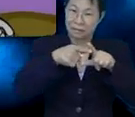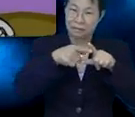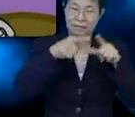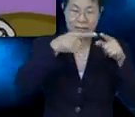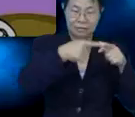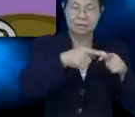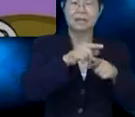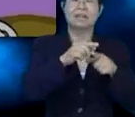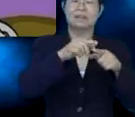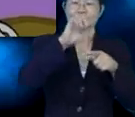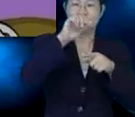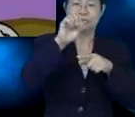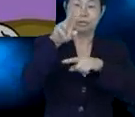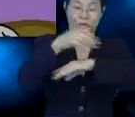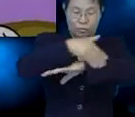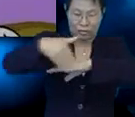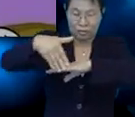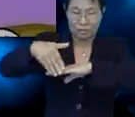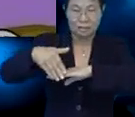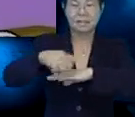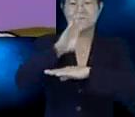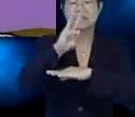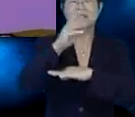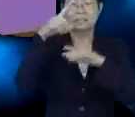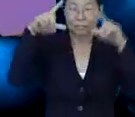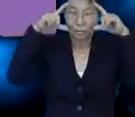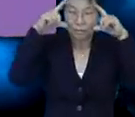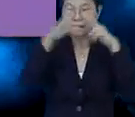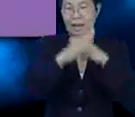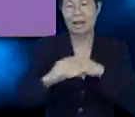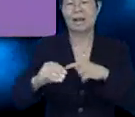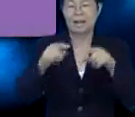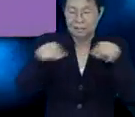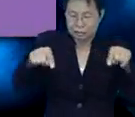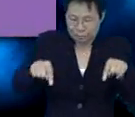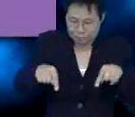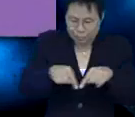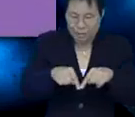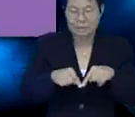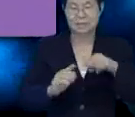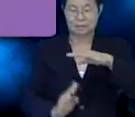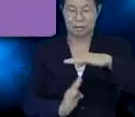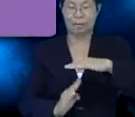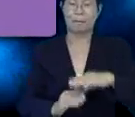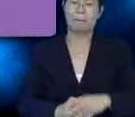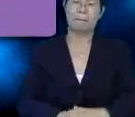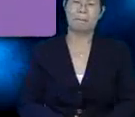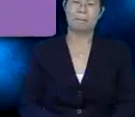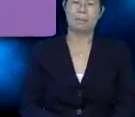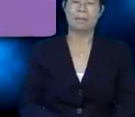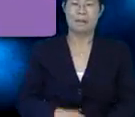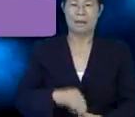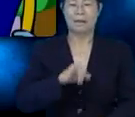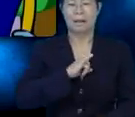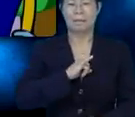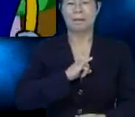He has eight vertices, twelve edges, six faces and has a square base.